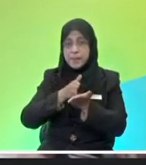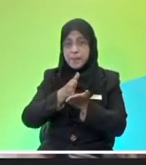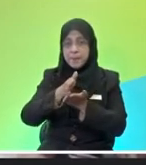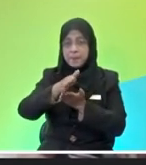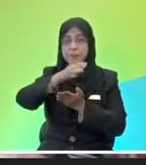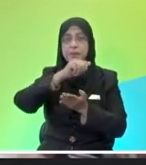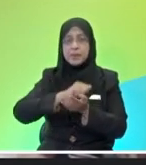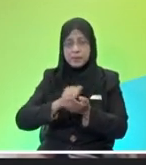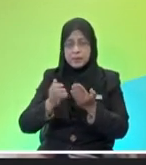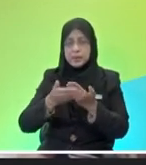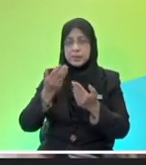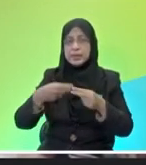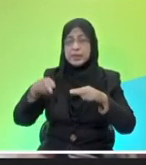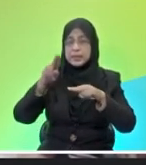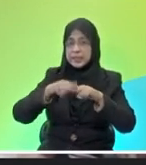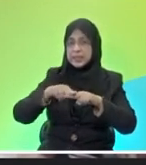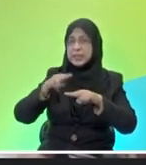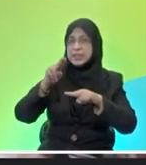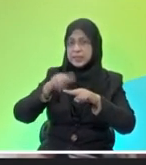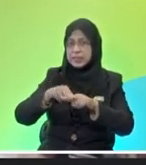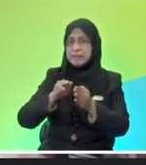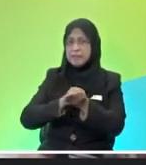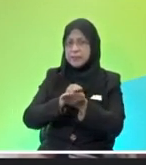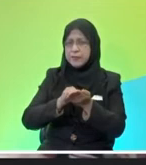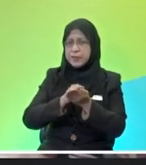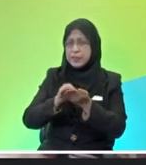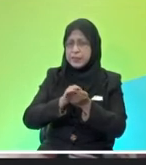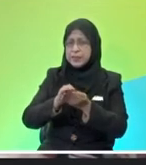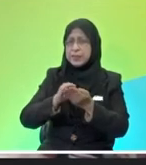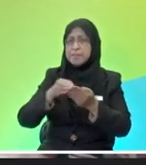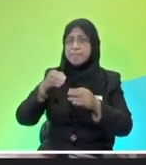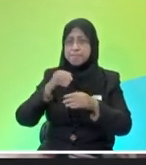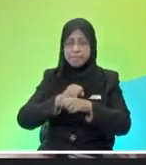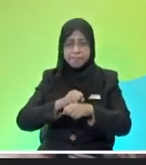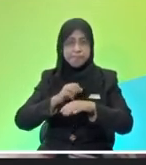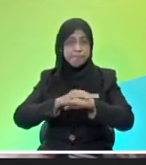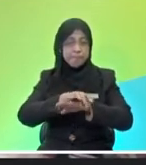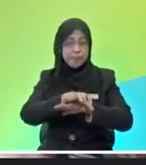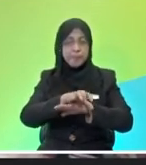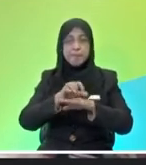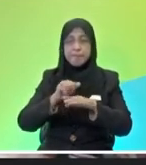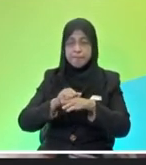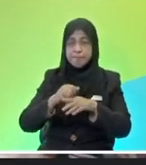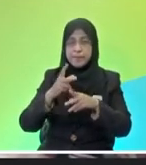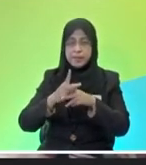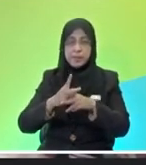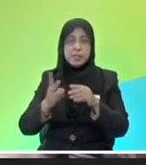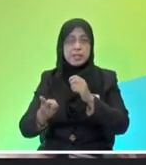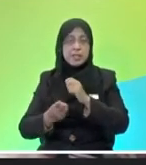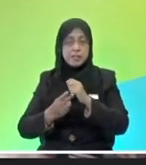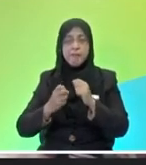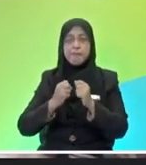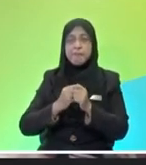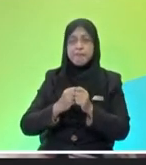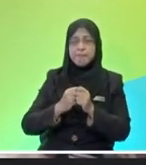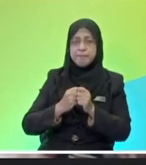shoes to increase the friction to stick on the ice so this is safer way to use skate